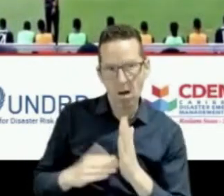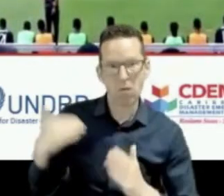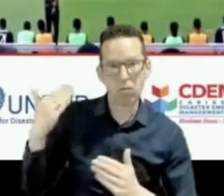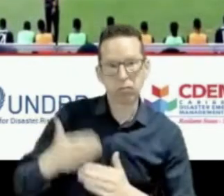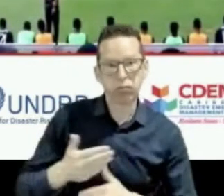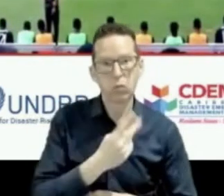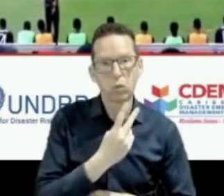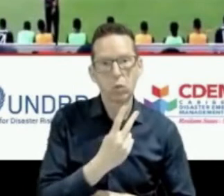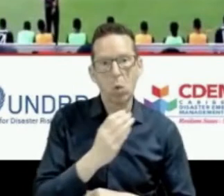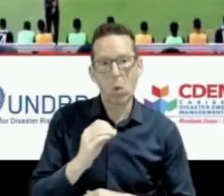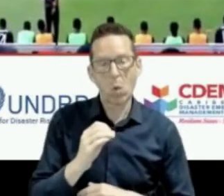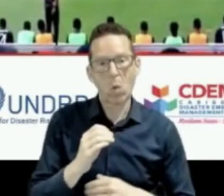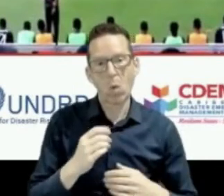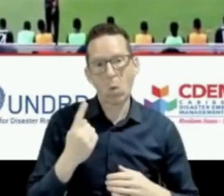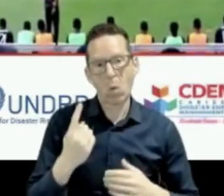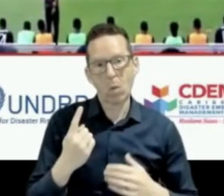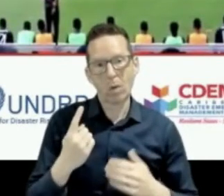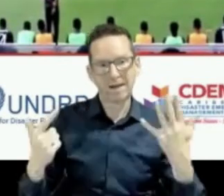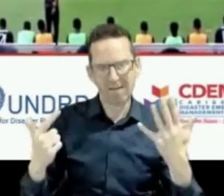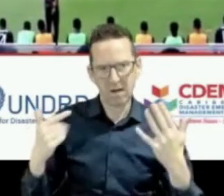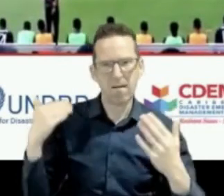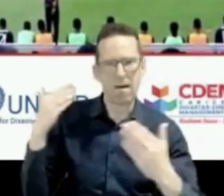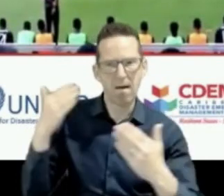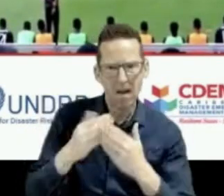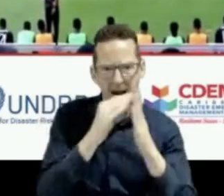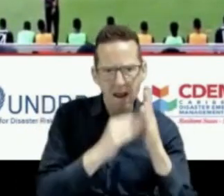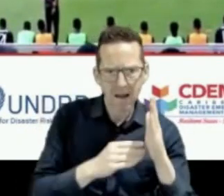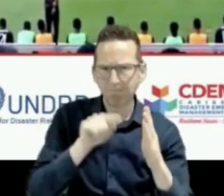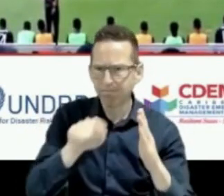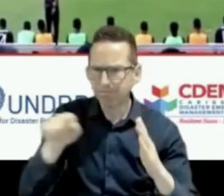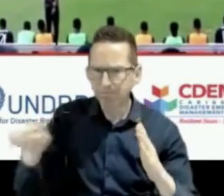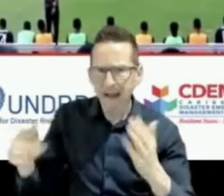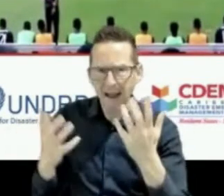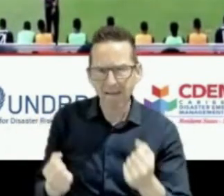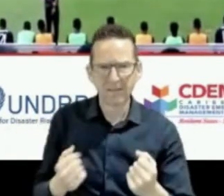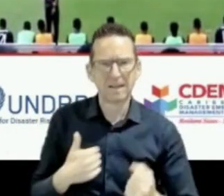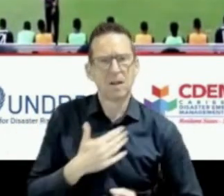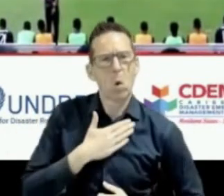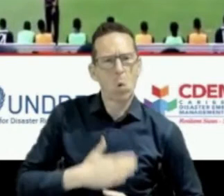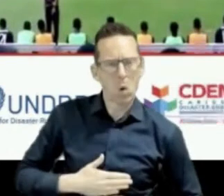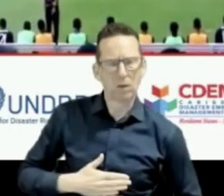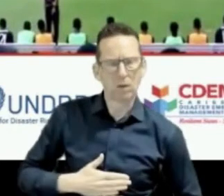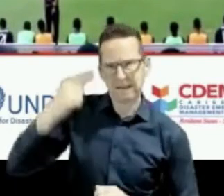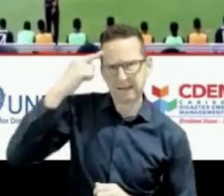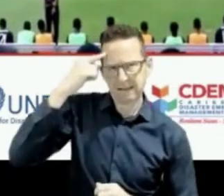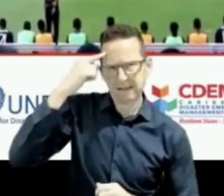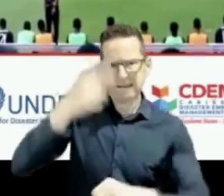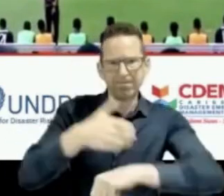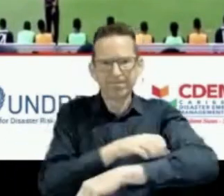in 2019 with other stakeholders. To build resilience to lightning hazards. Belize has also embarked on